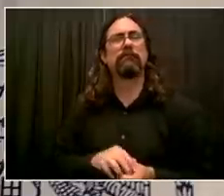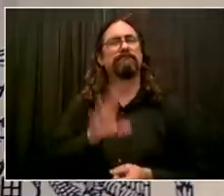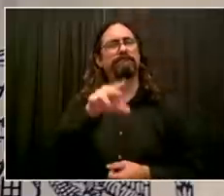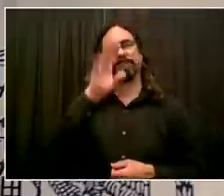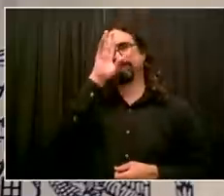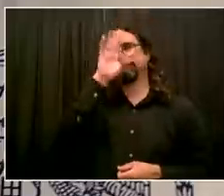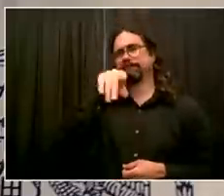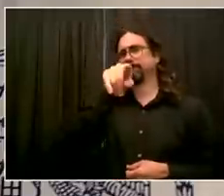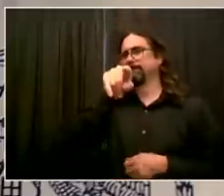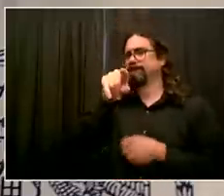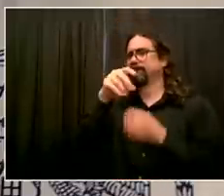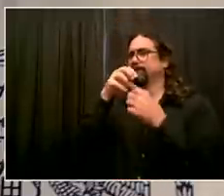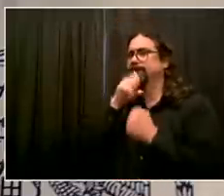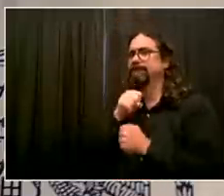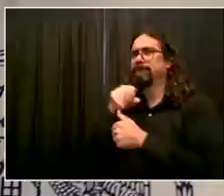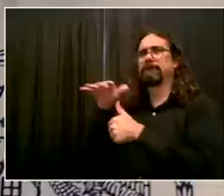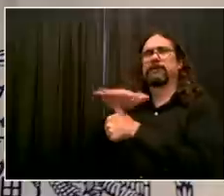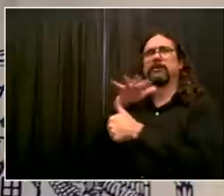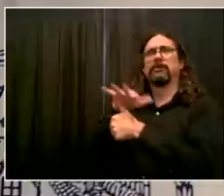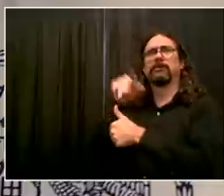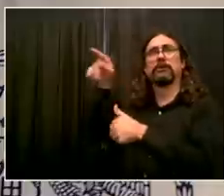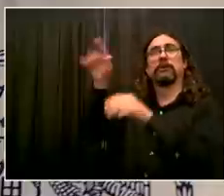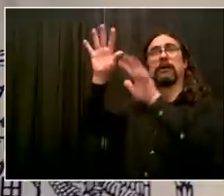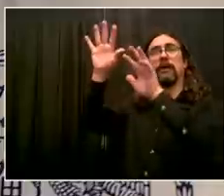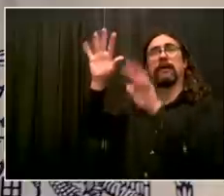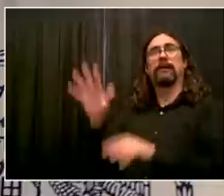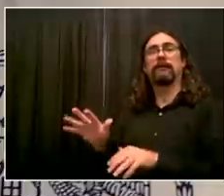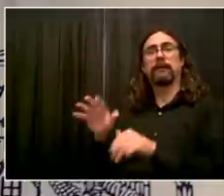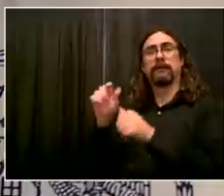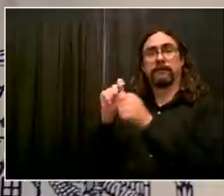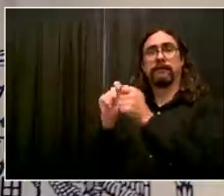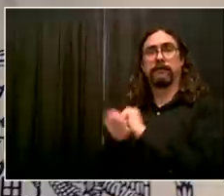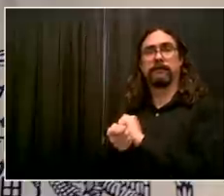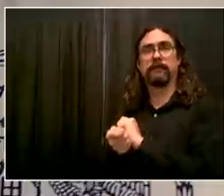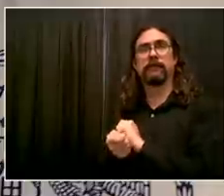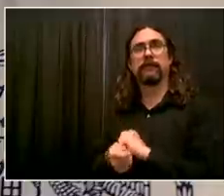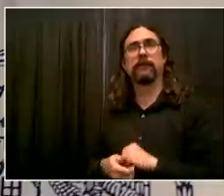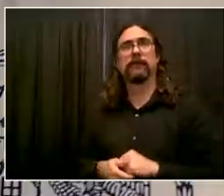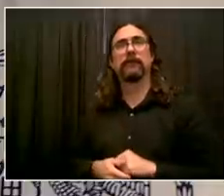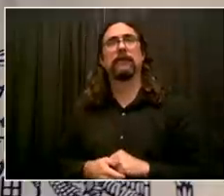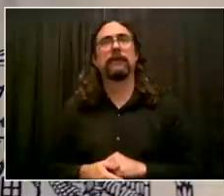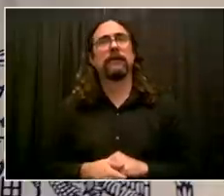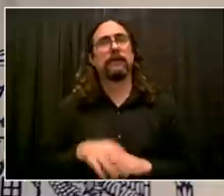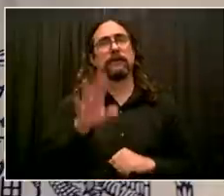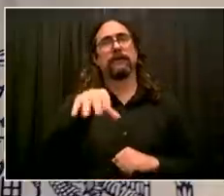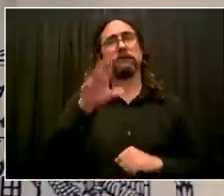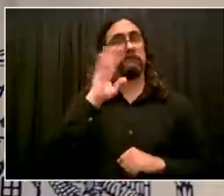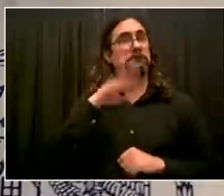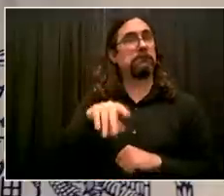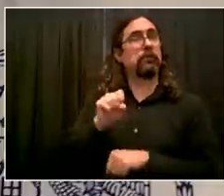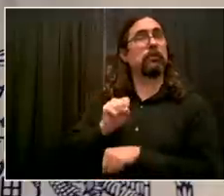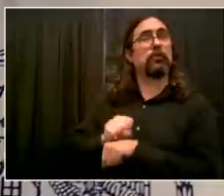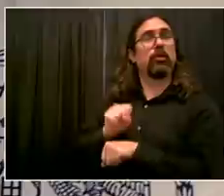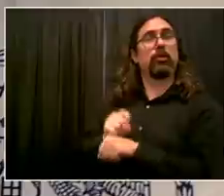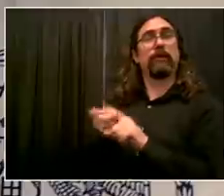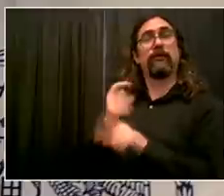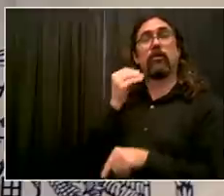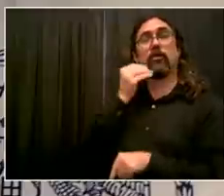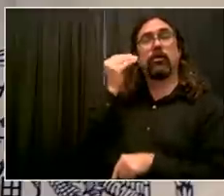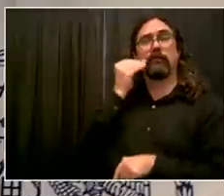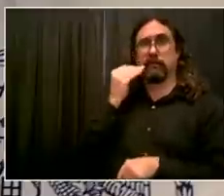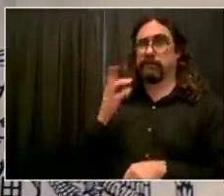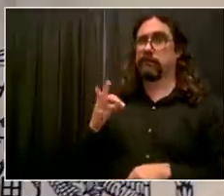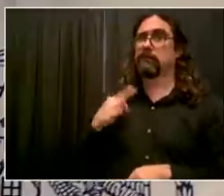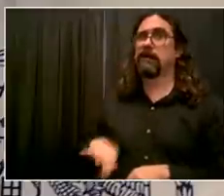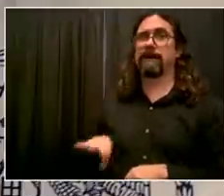few months, you seem to have repeatedly said that your city's use of remote work was disappointing during the pandemic. Do you think